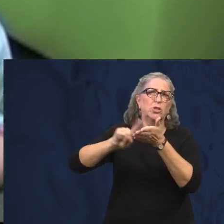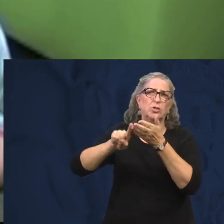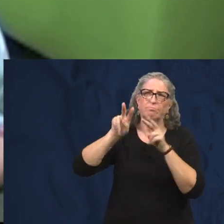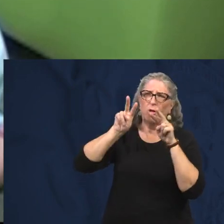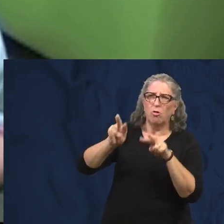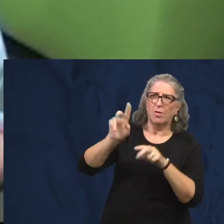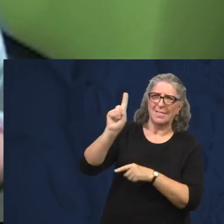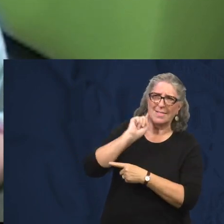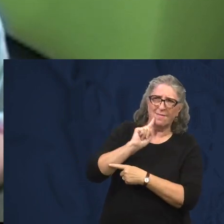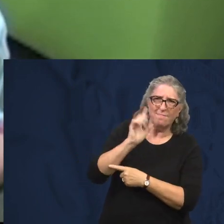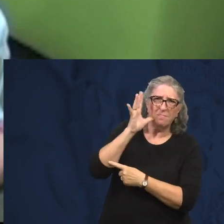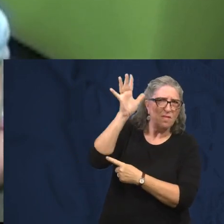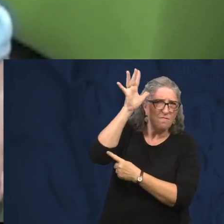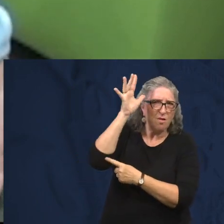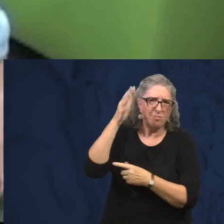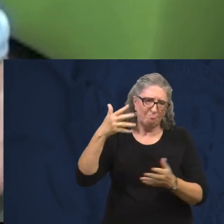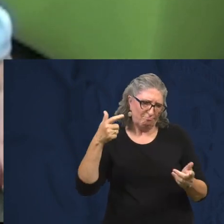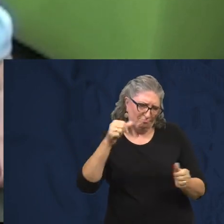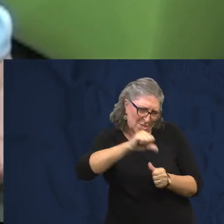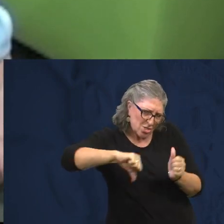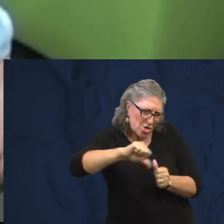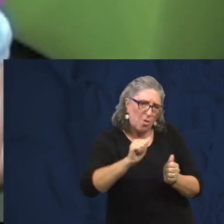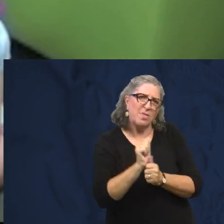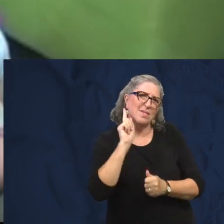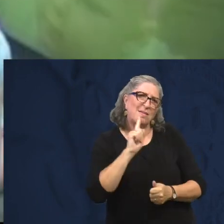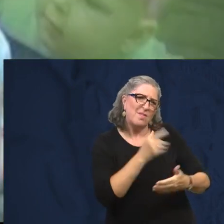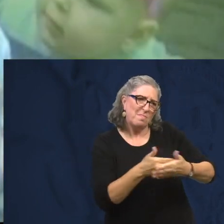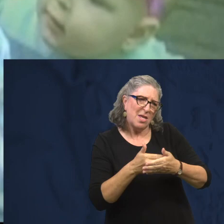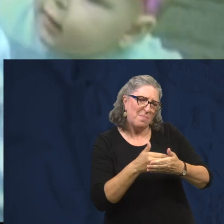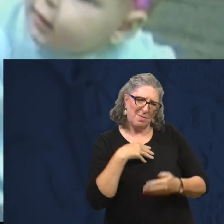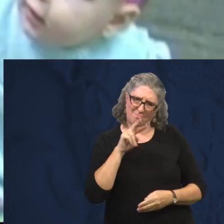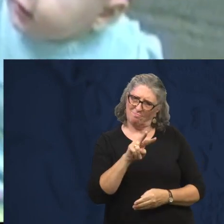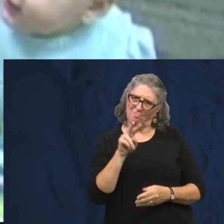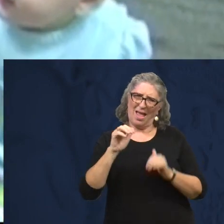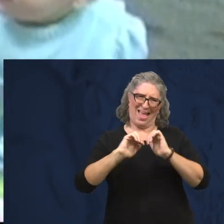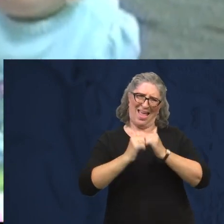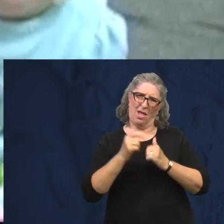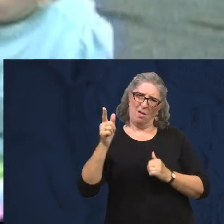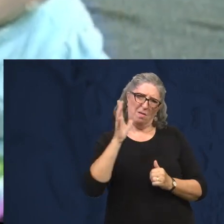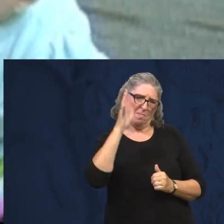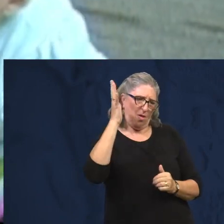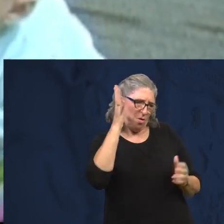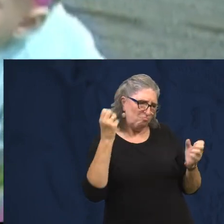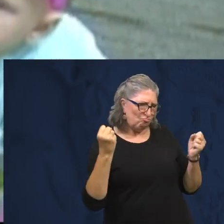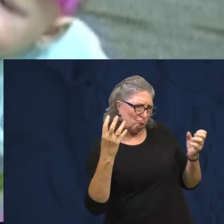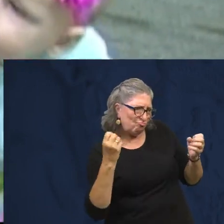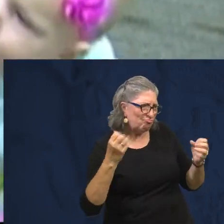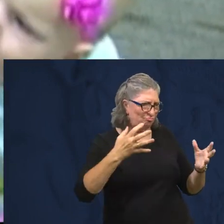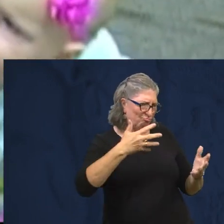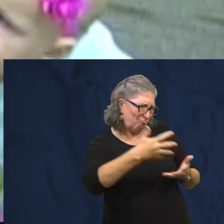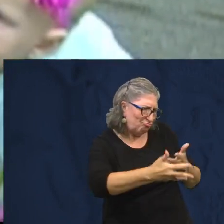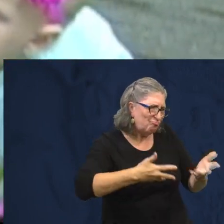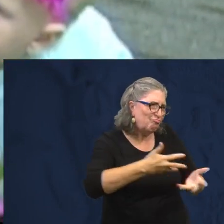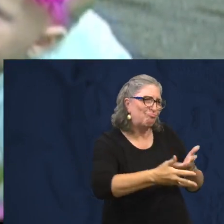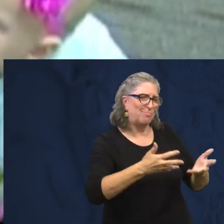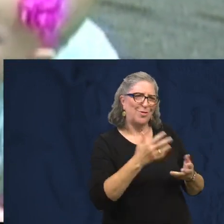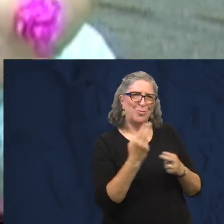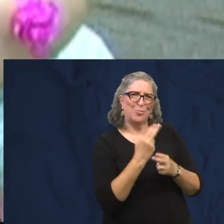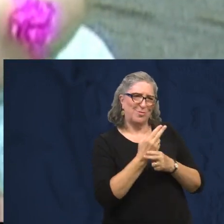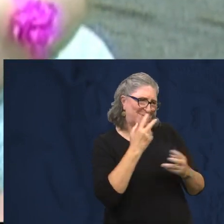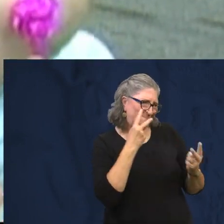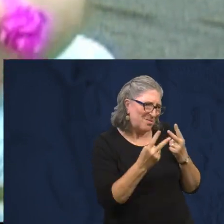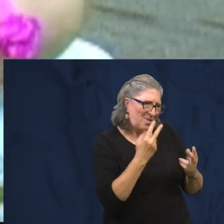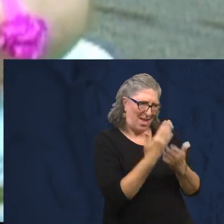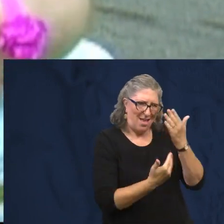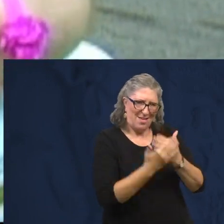on prior studies of deaf parents interacting with their deaf infants, we know that through sign language, the parent offers their